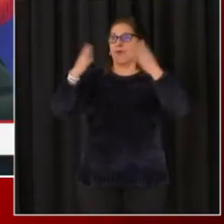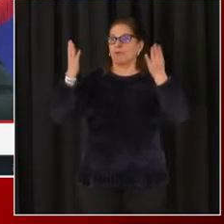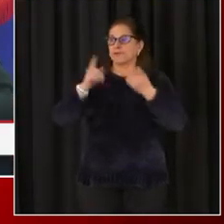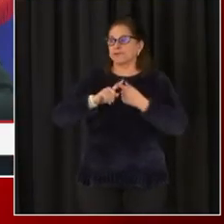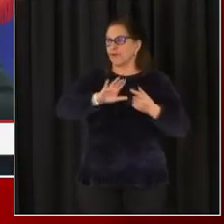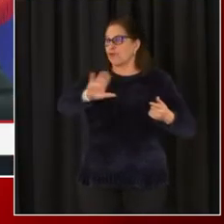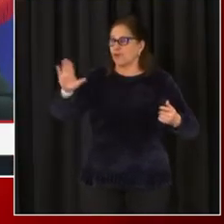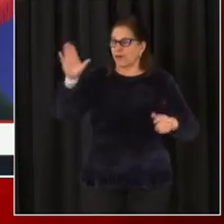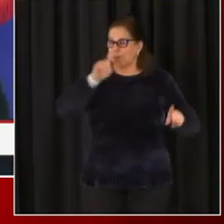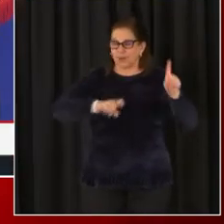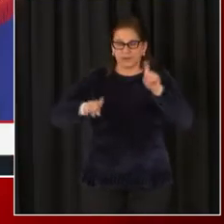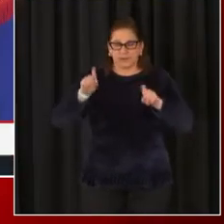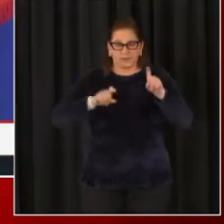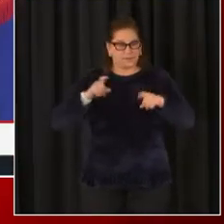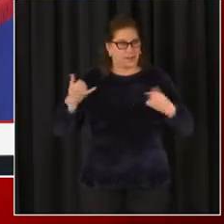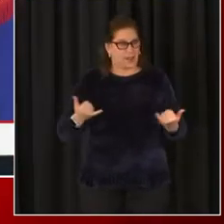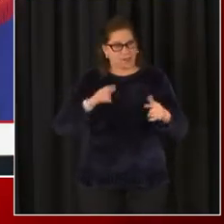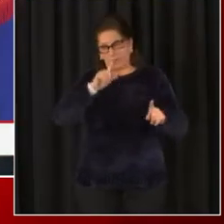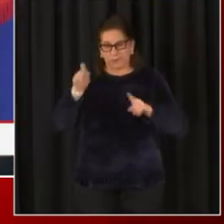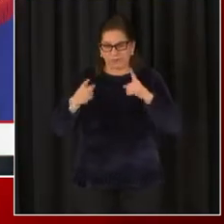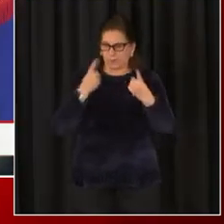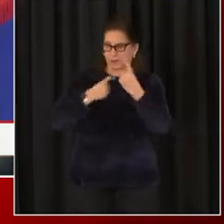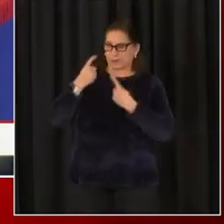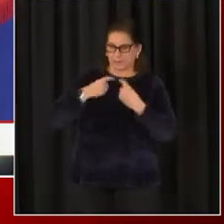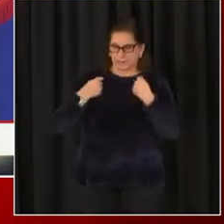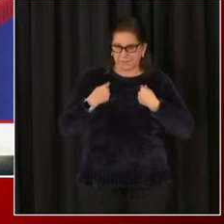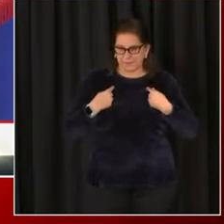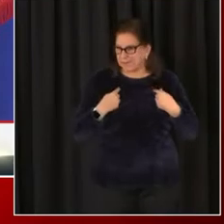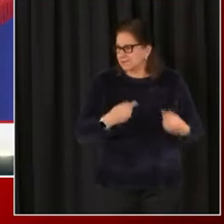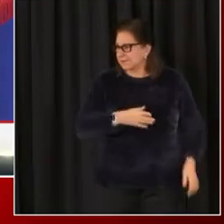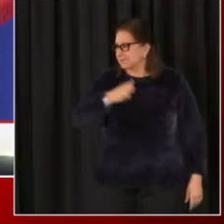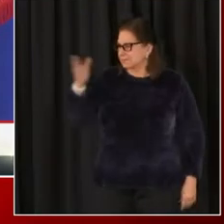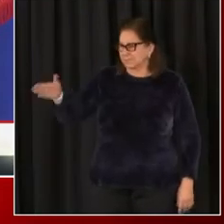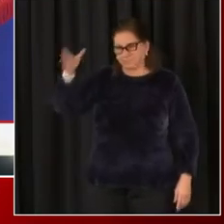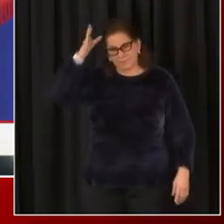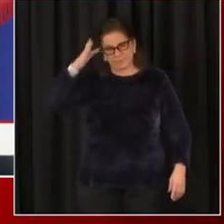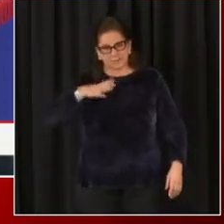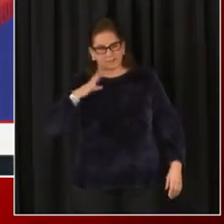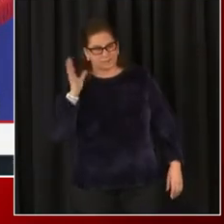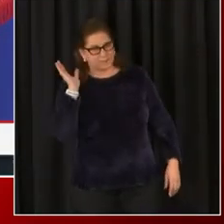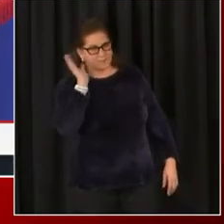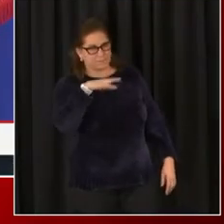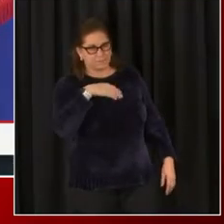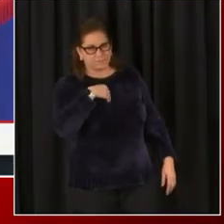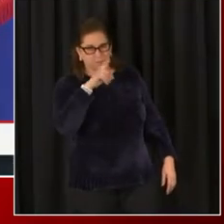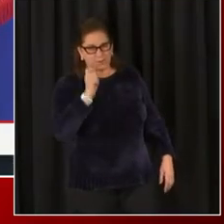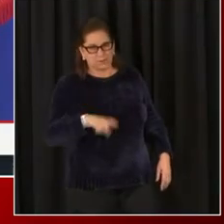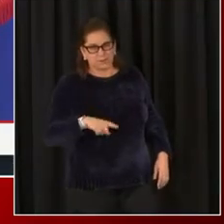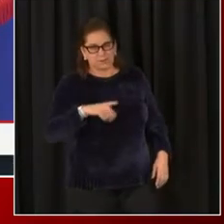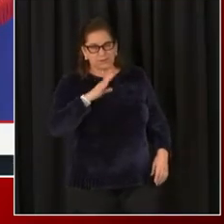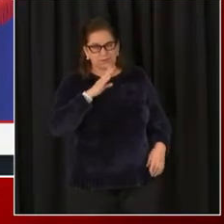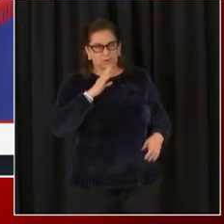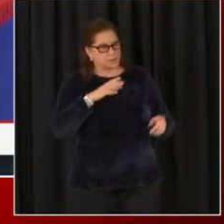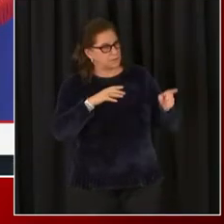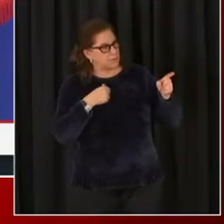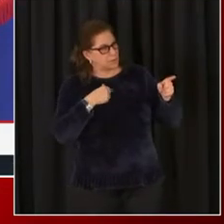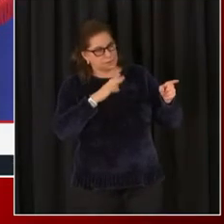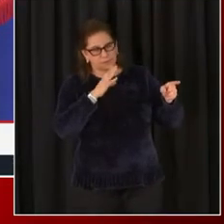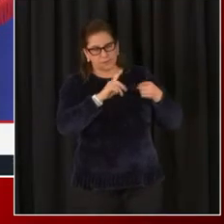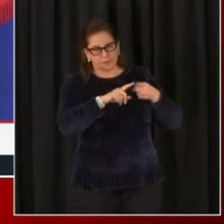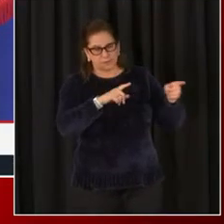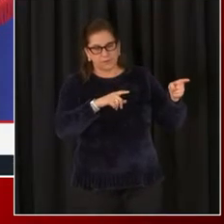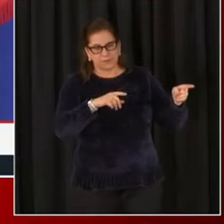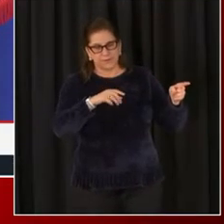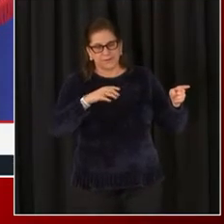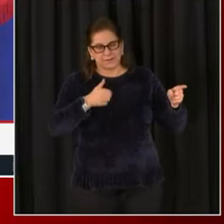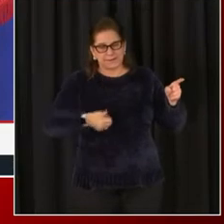Yes, sir. Good afternoon, Mayor Bowser. First, wanted to check with Chief Conti. Is there any update in the death investigation of